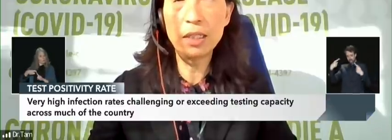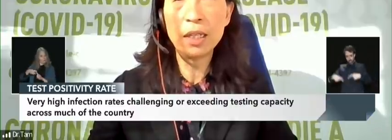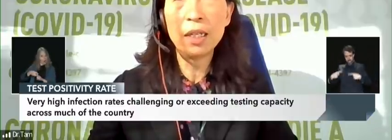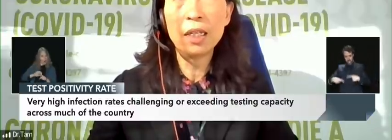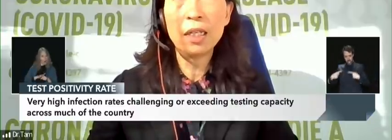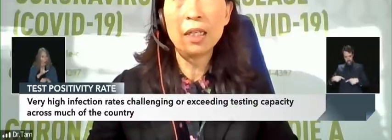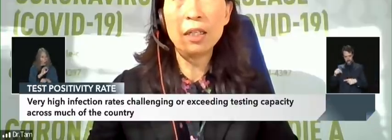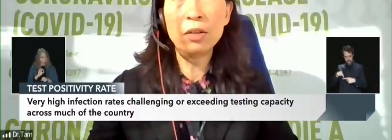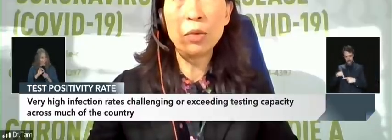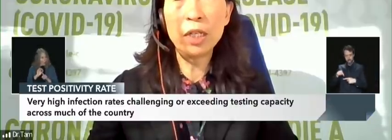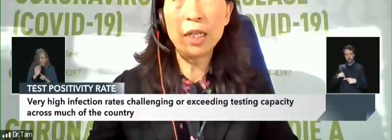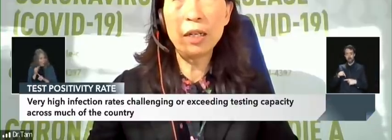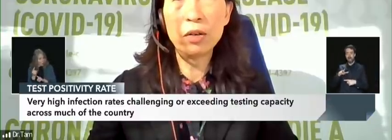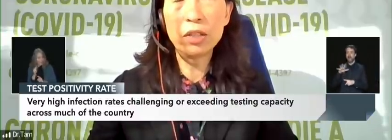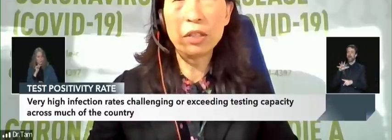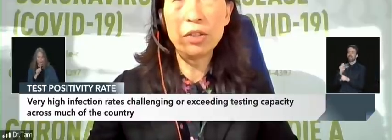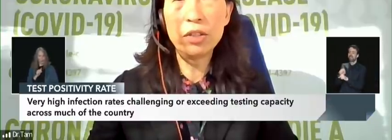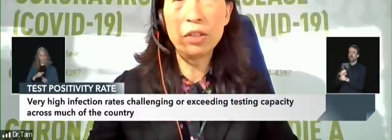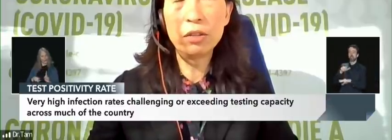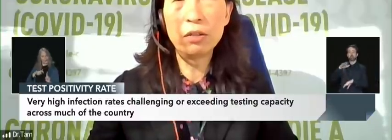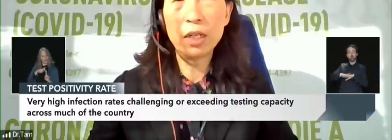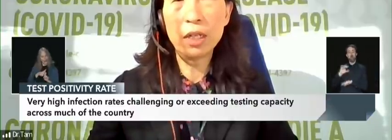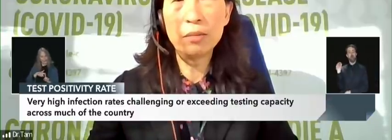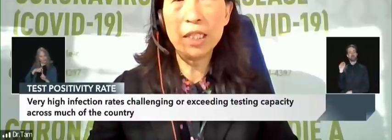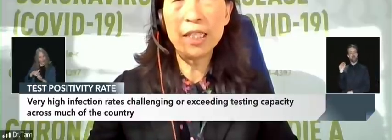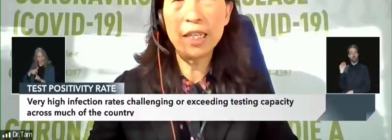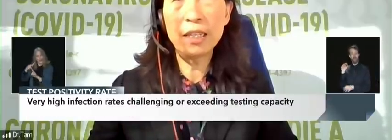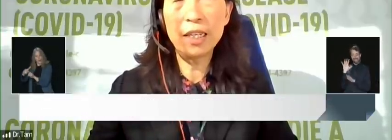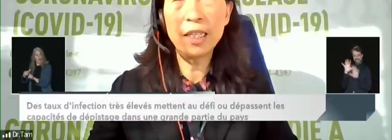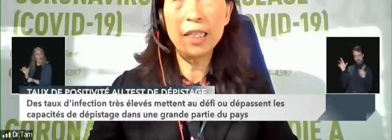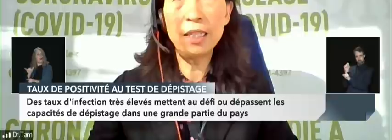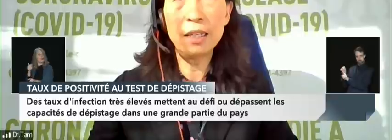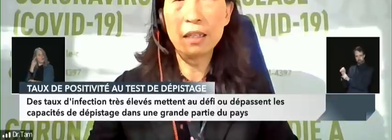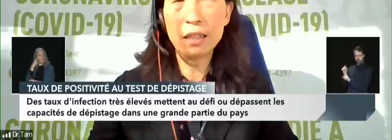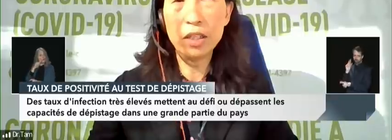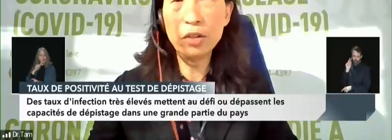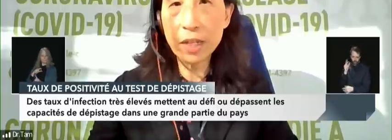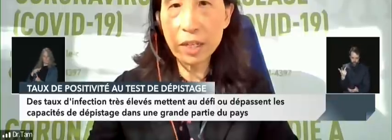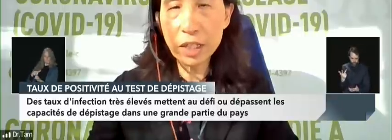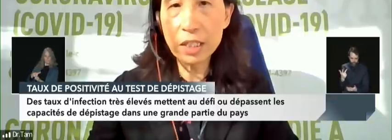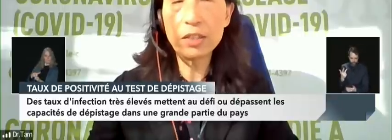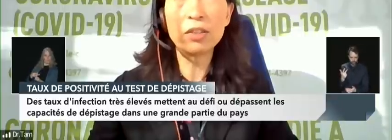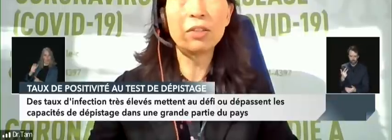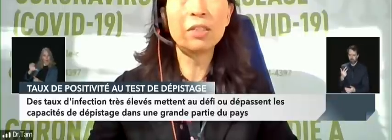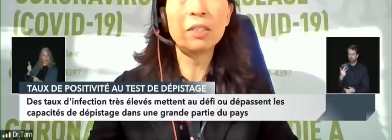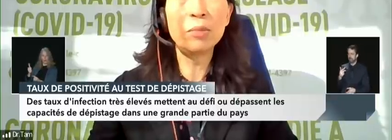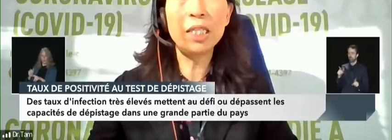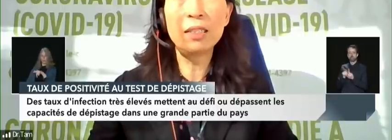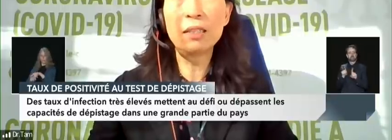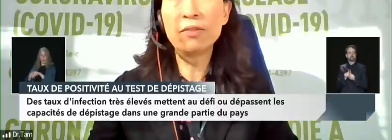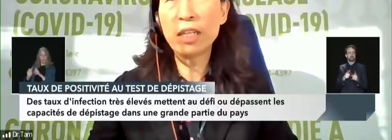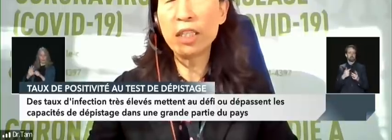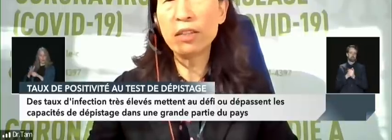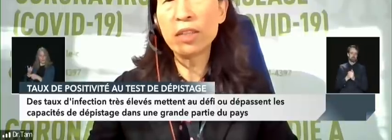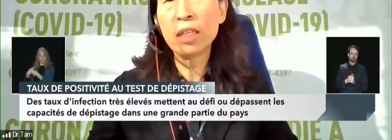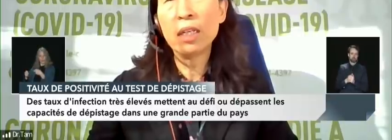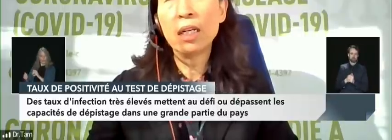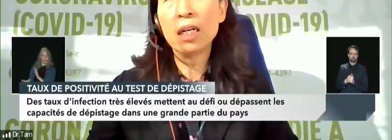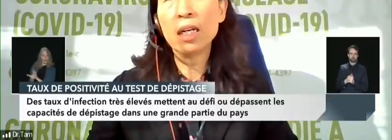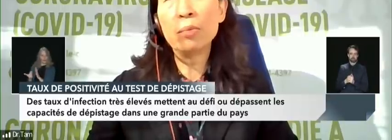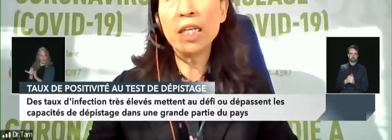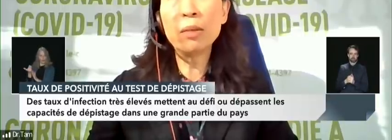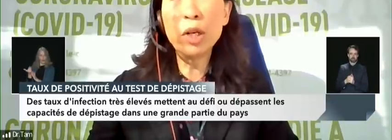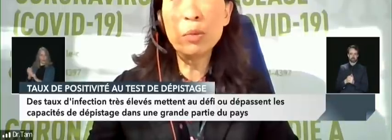trying to do is you know we're there also to detect any other new variant or mixes of